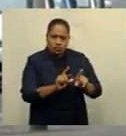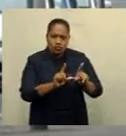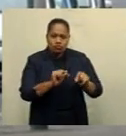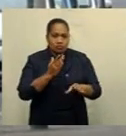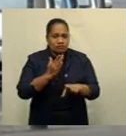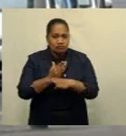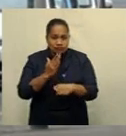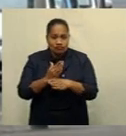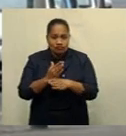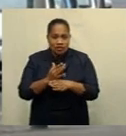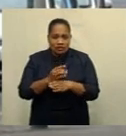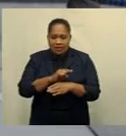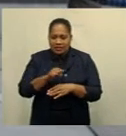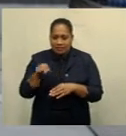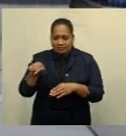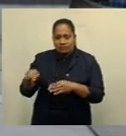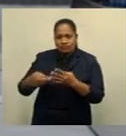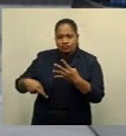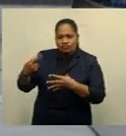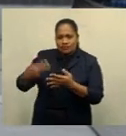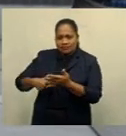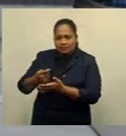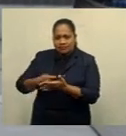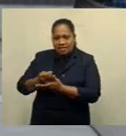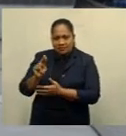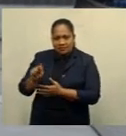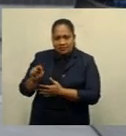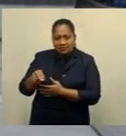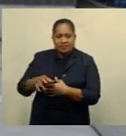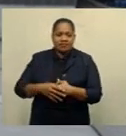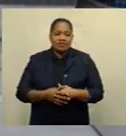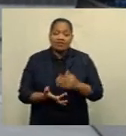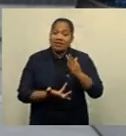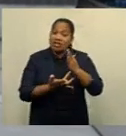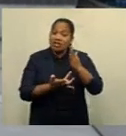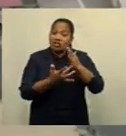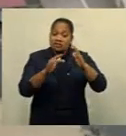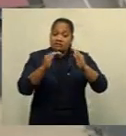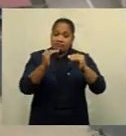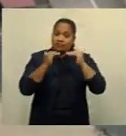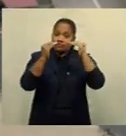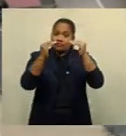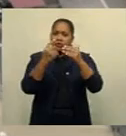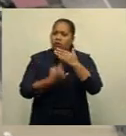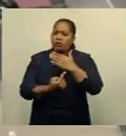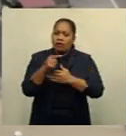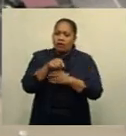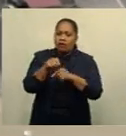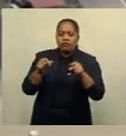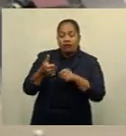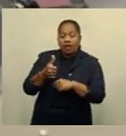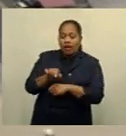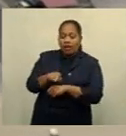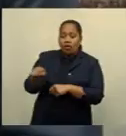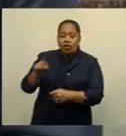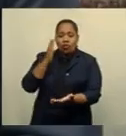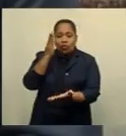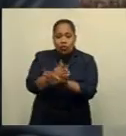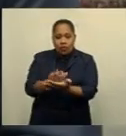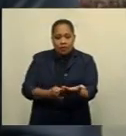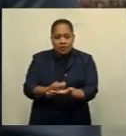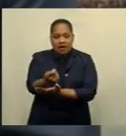required by ratepayers. Tikunduandua says that technological advances have allowed them for direct payments.